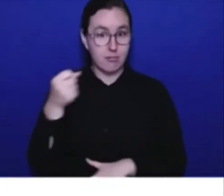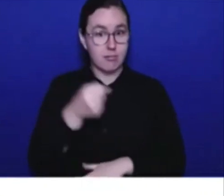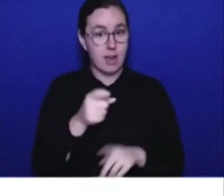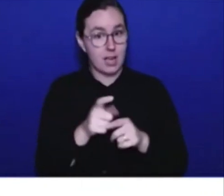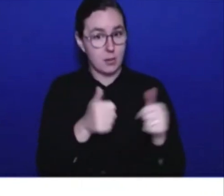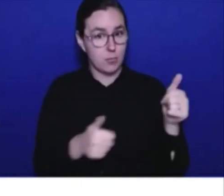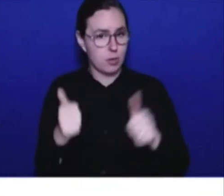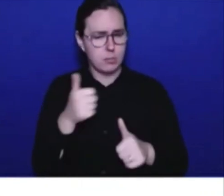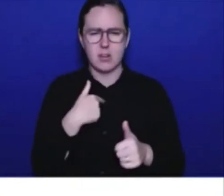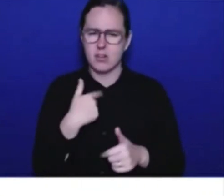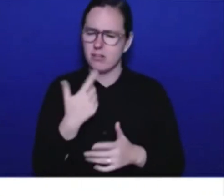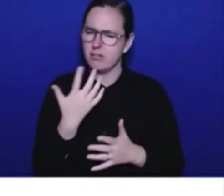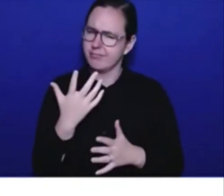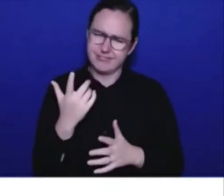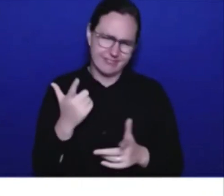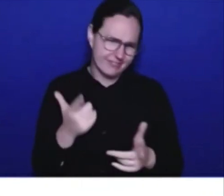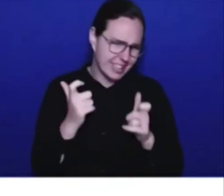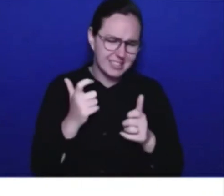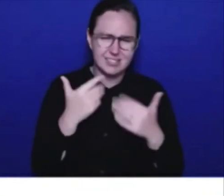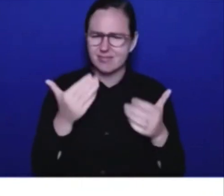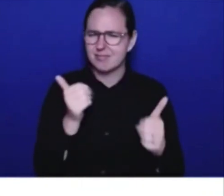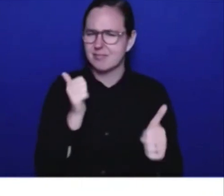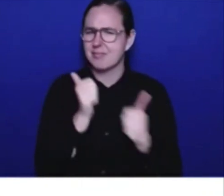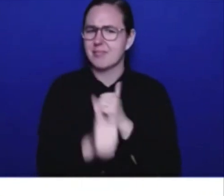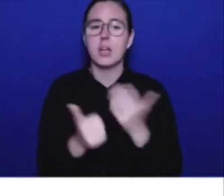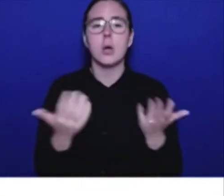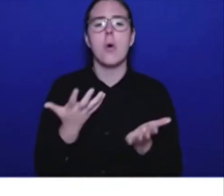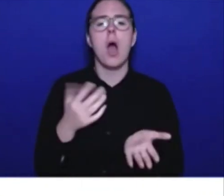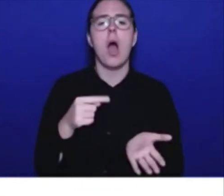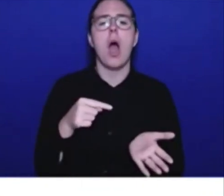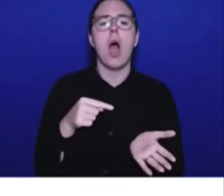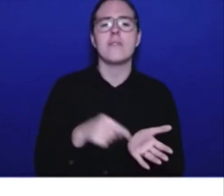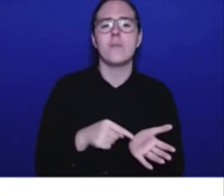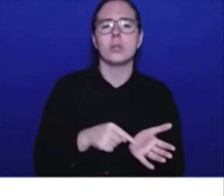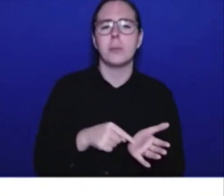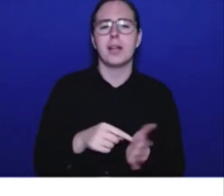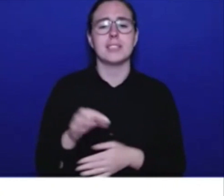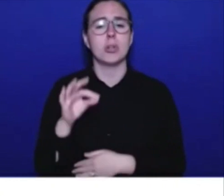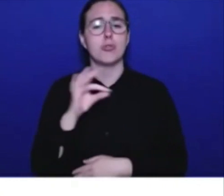but especially low- and middle-income earners who are the most vulnerable to price increases.